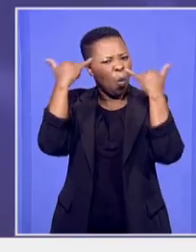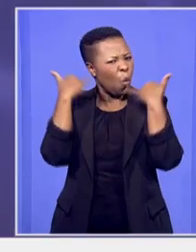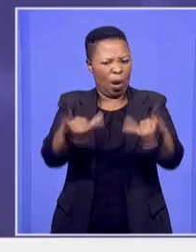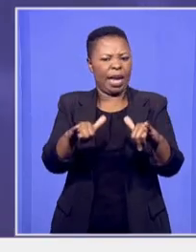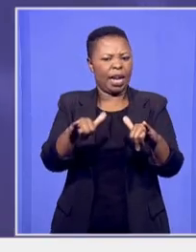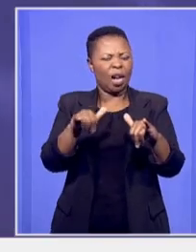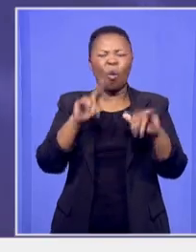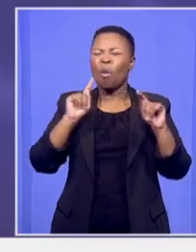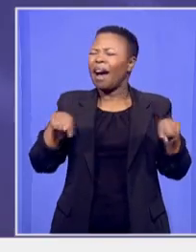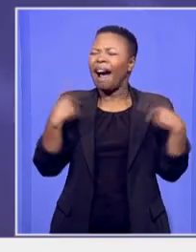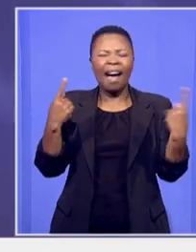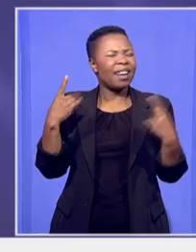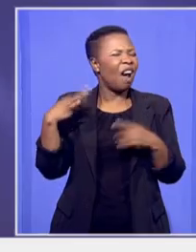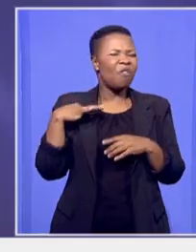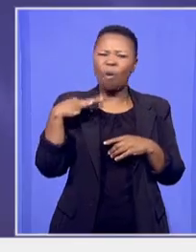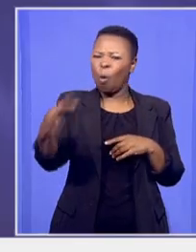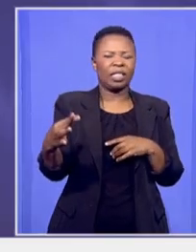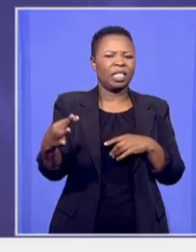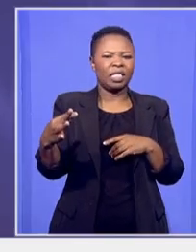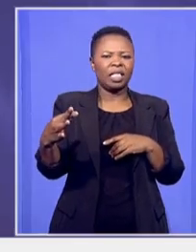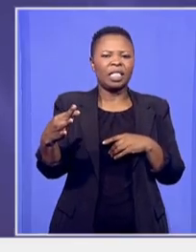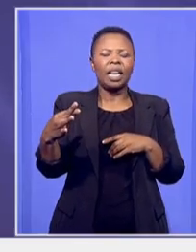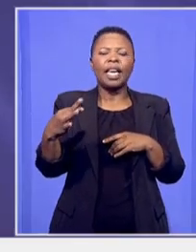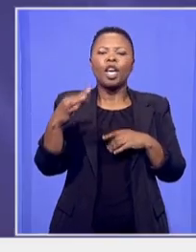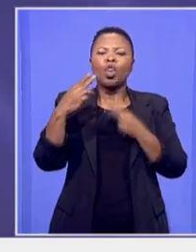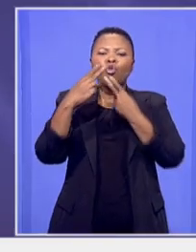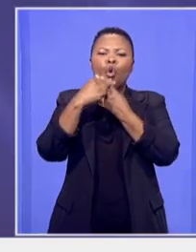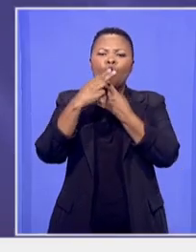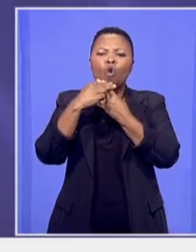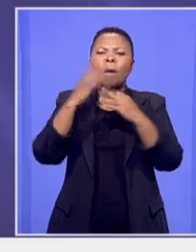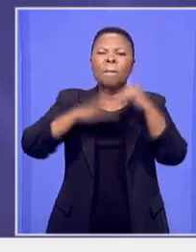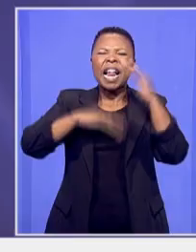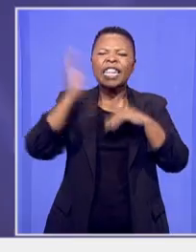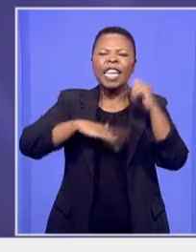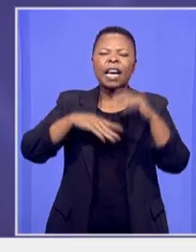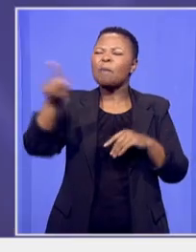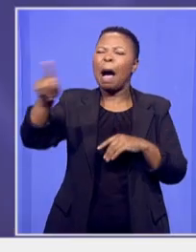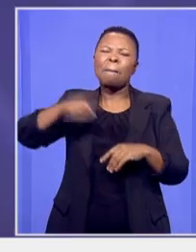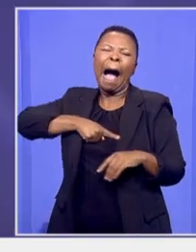have this party in the union buildings Mabambe